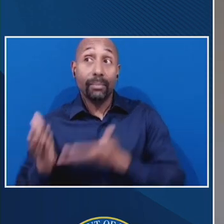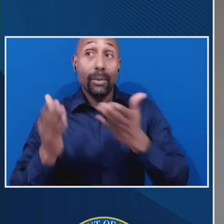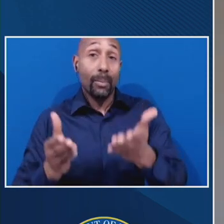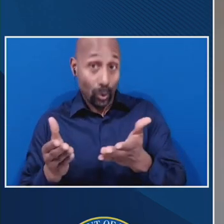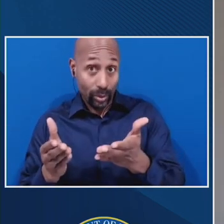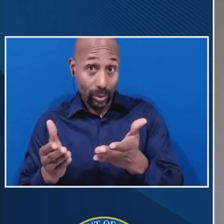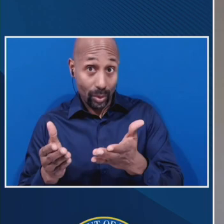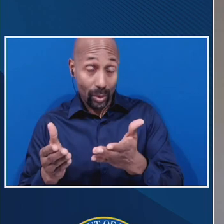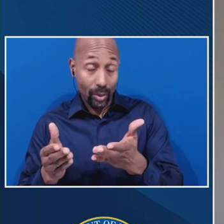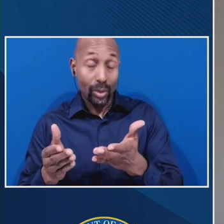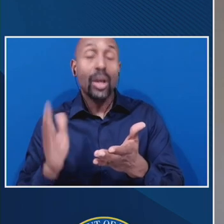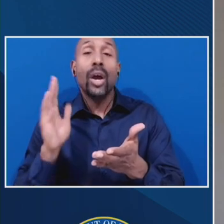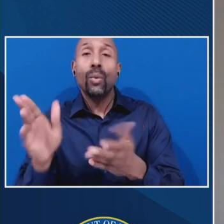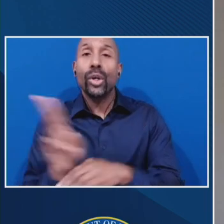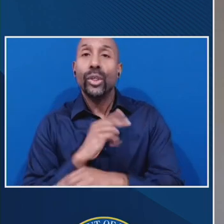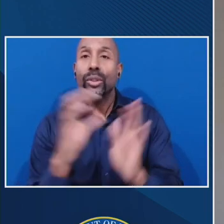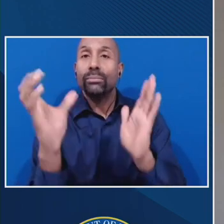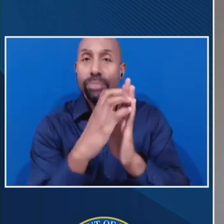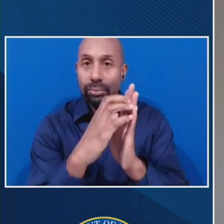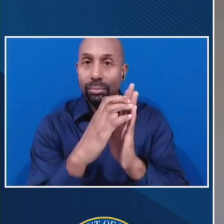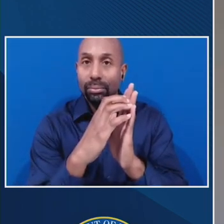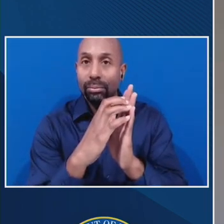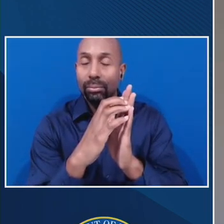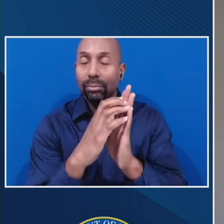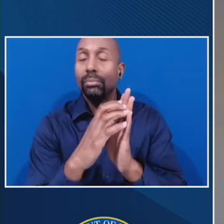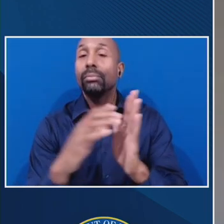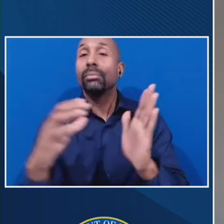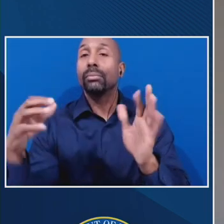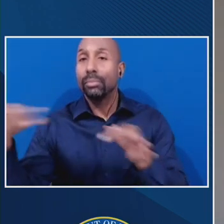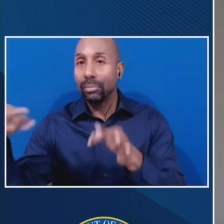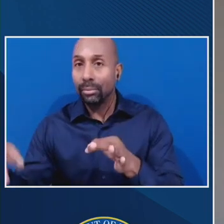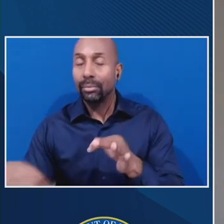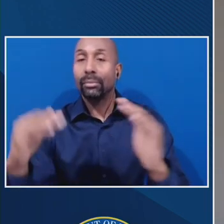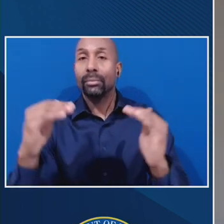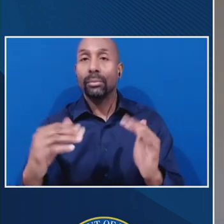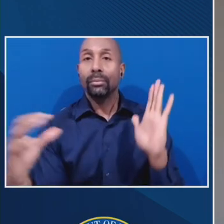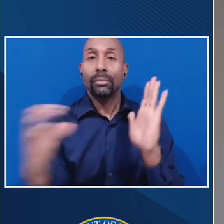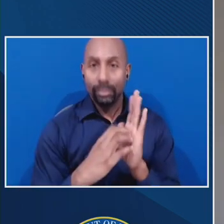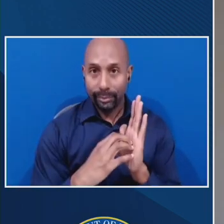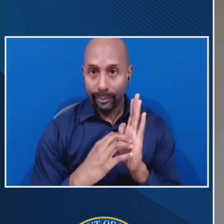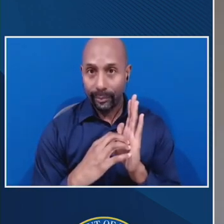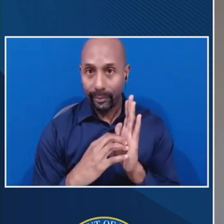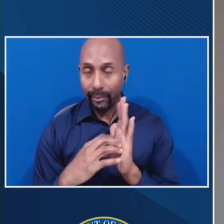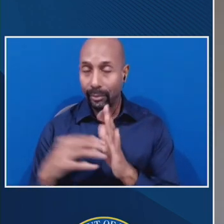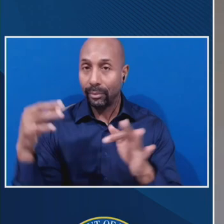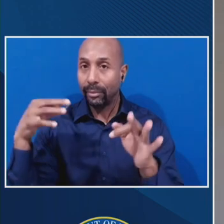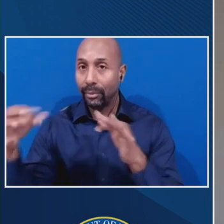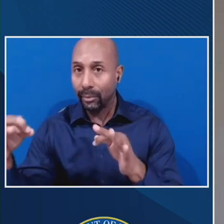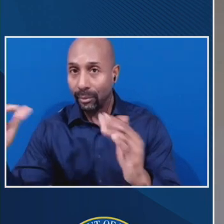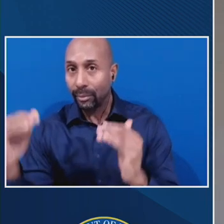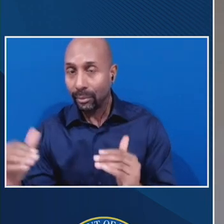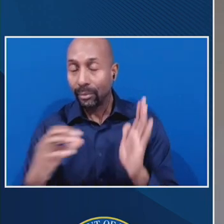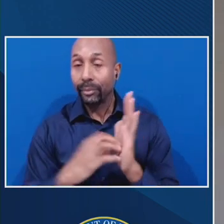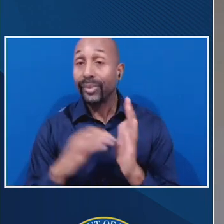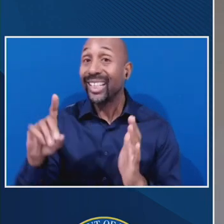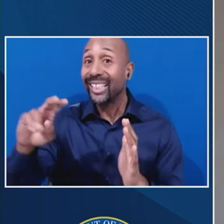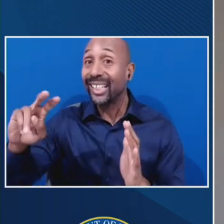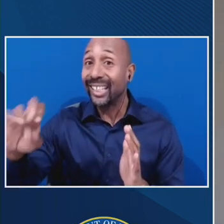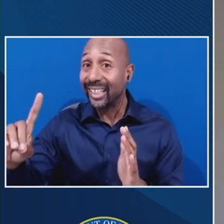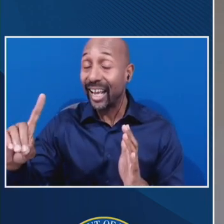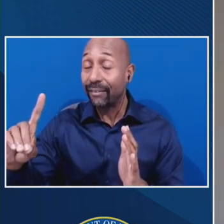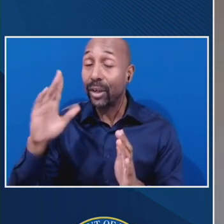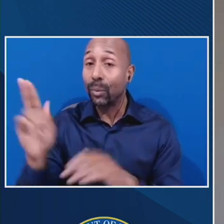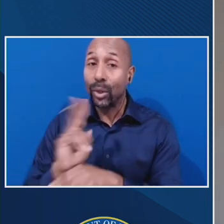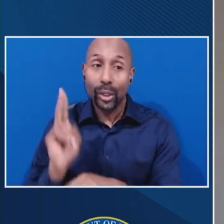be done section by section. And David will cover, for example, section 668.21,